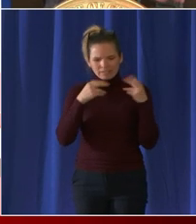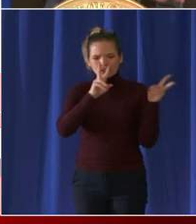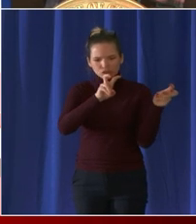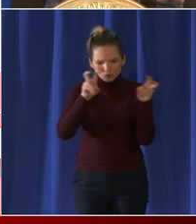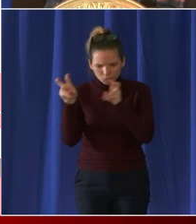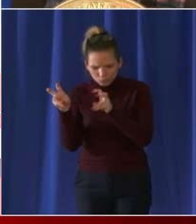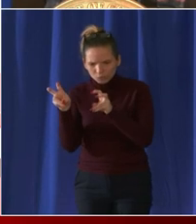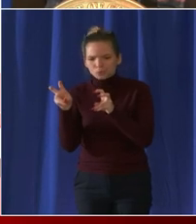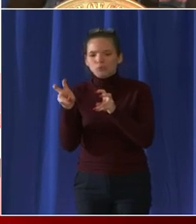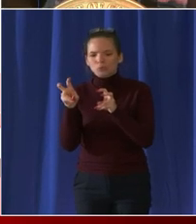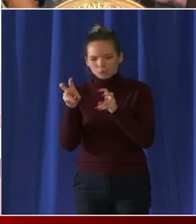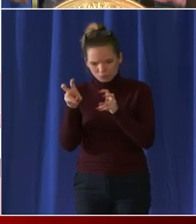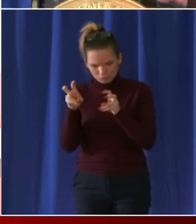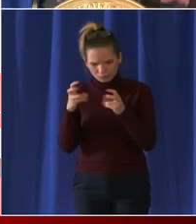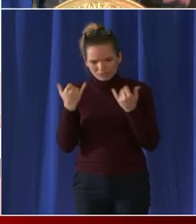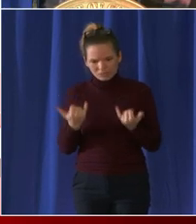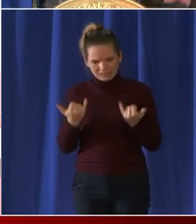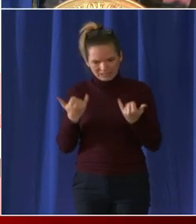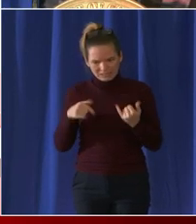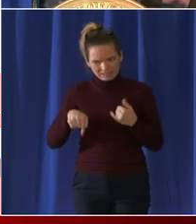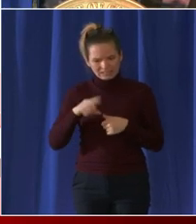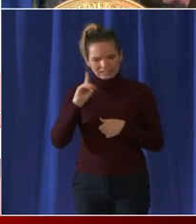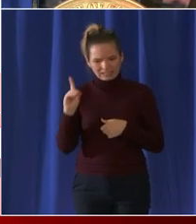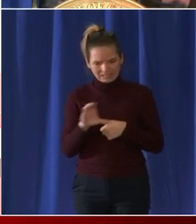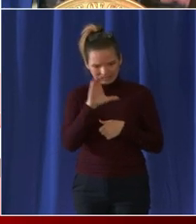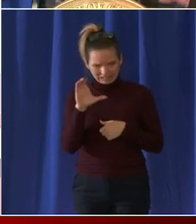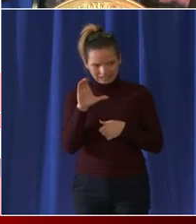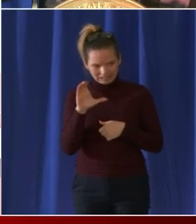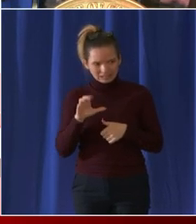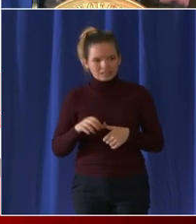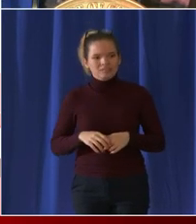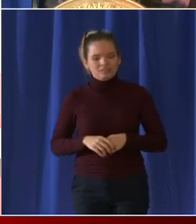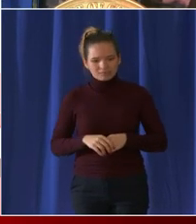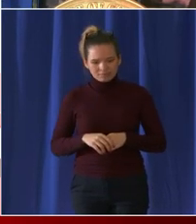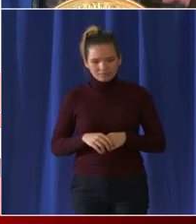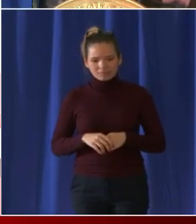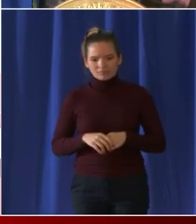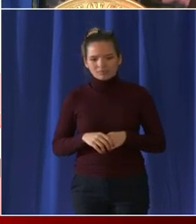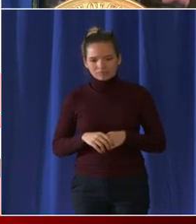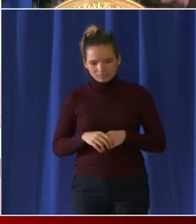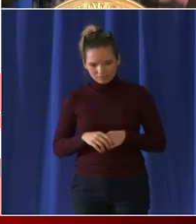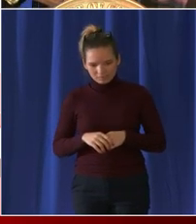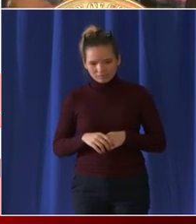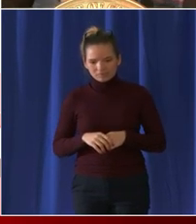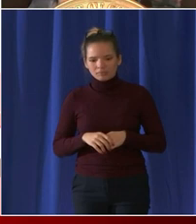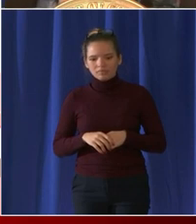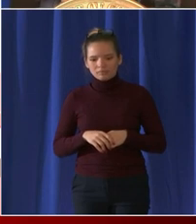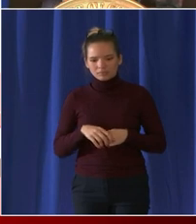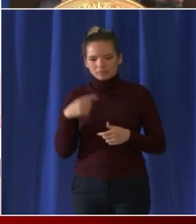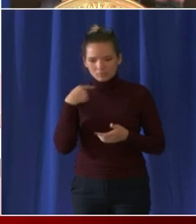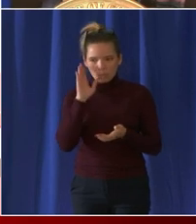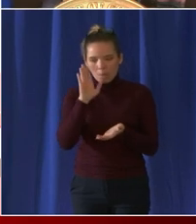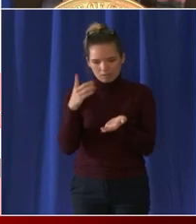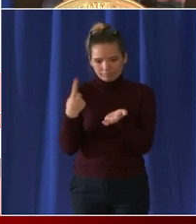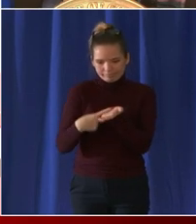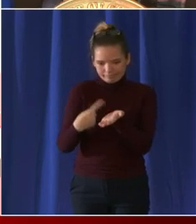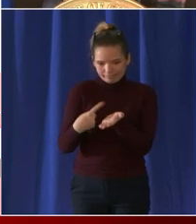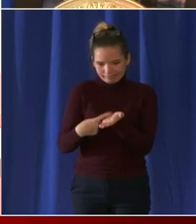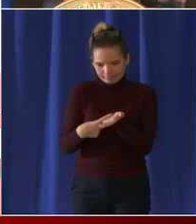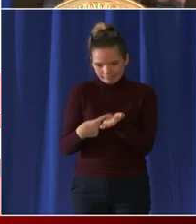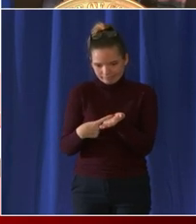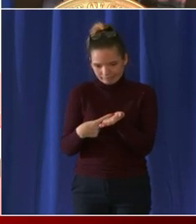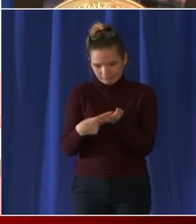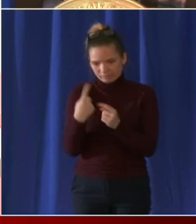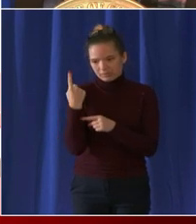particular talking about after one year the insurrection of January 6th in